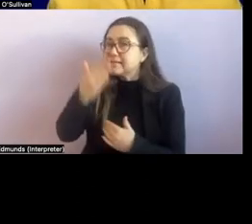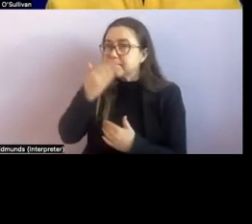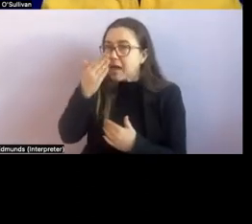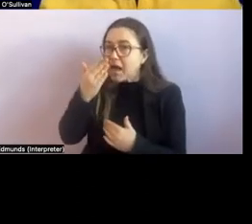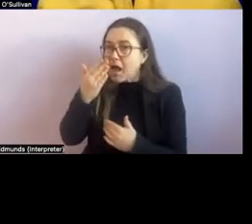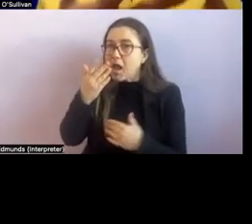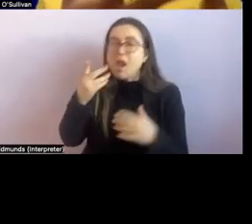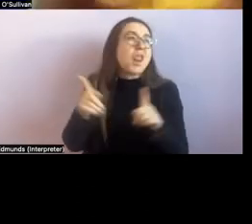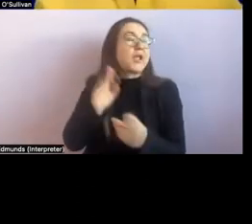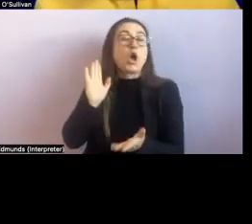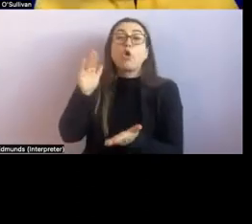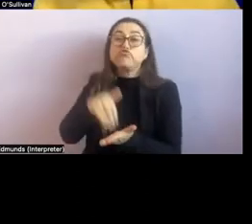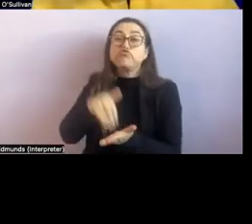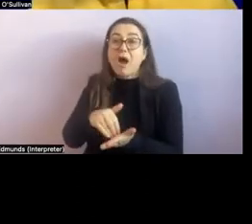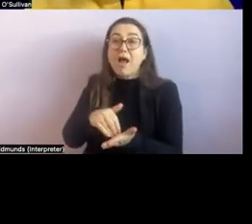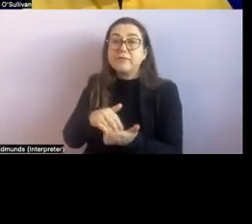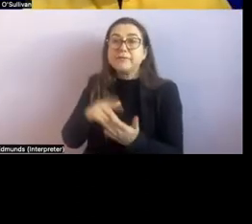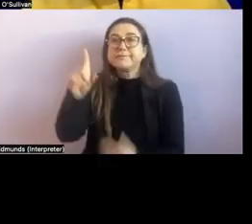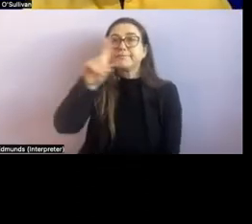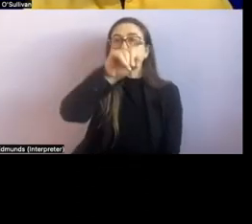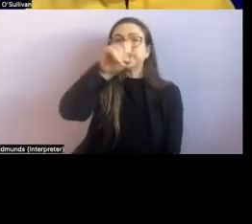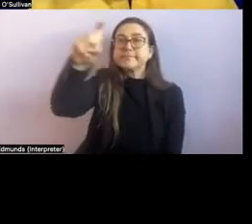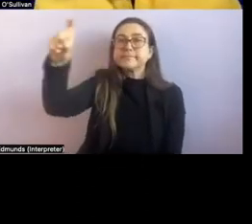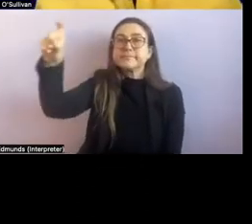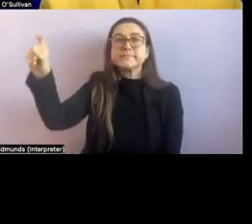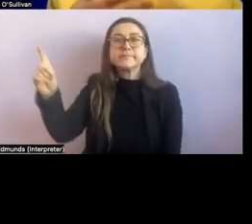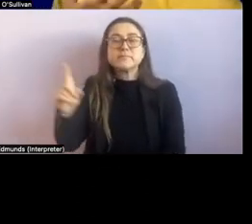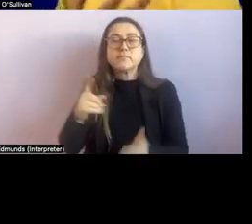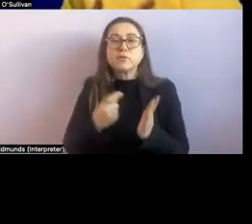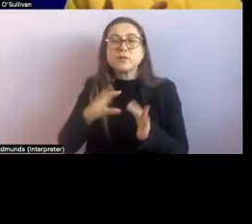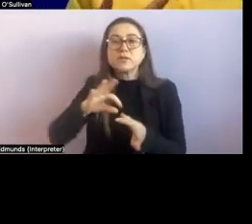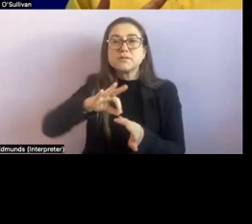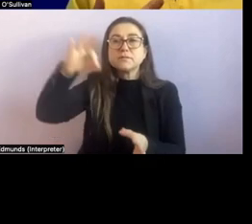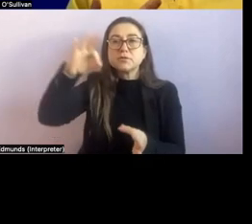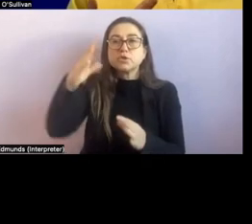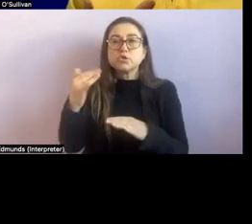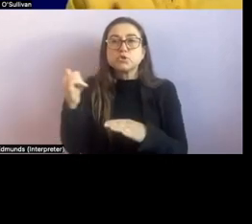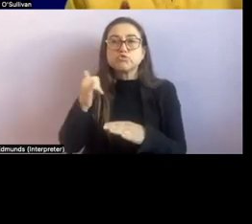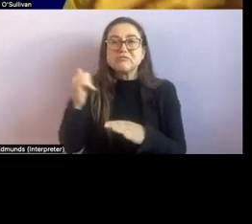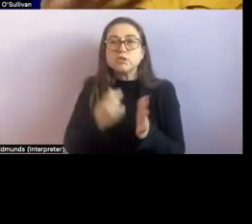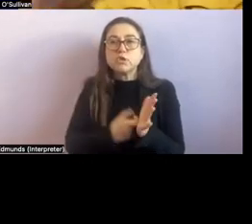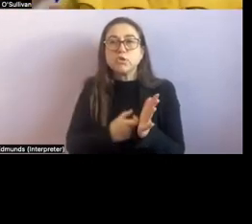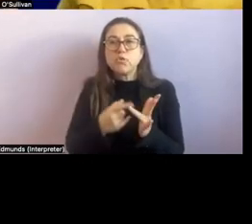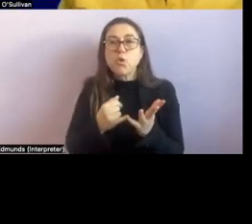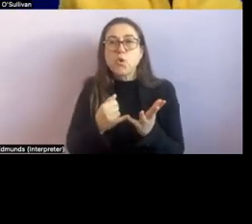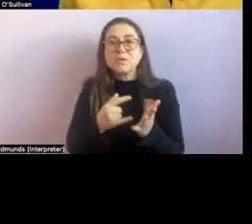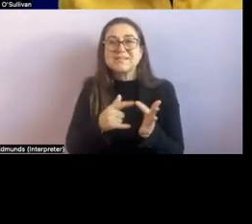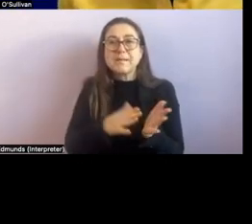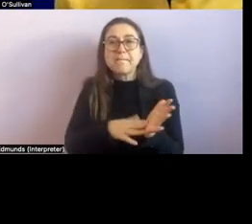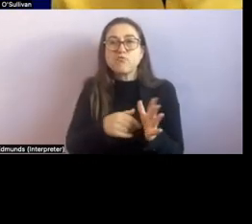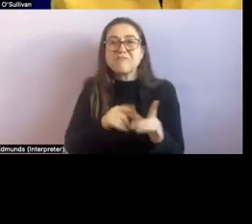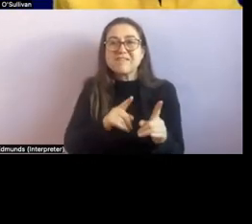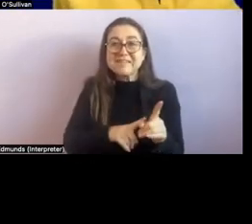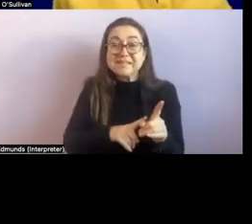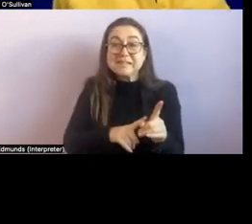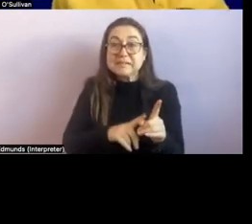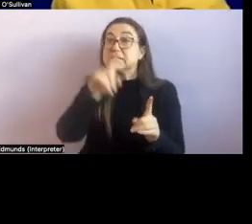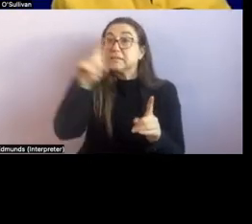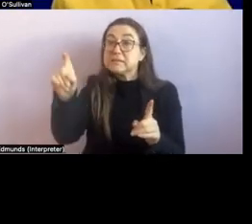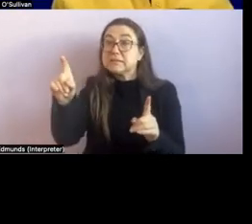arrive on your session spray some rosemary and when you leave your smell you you spray some lavender